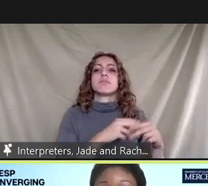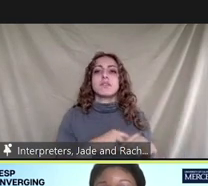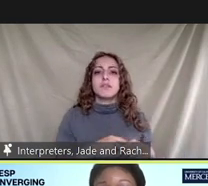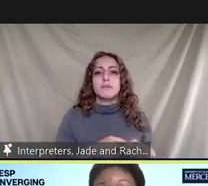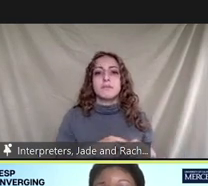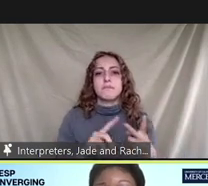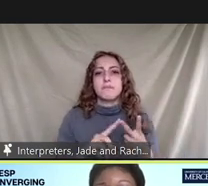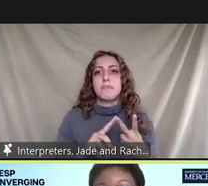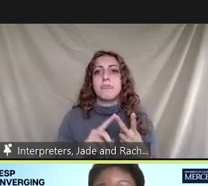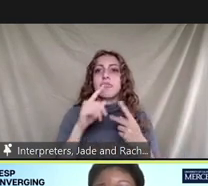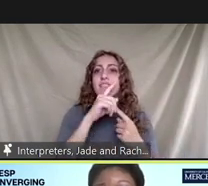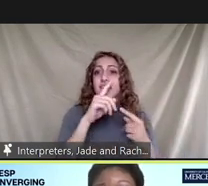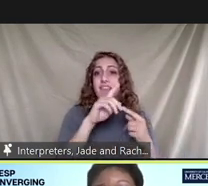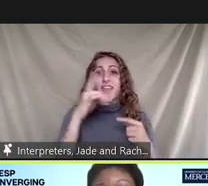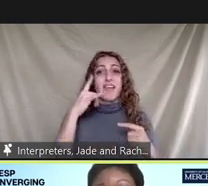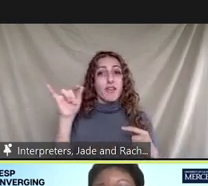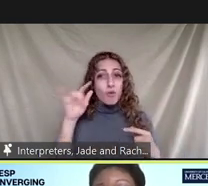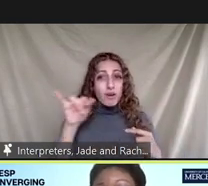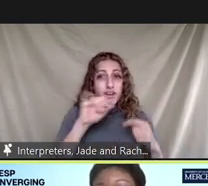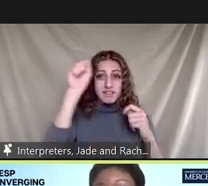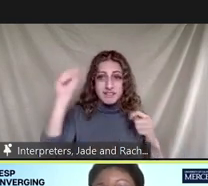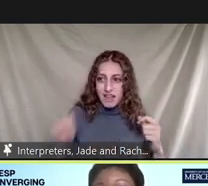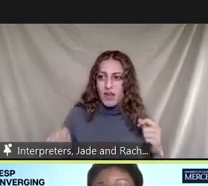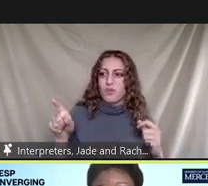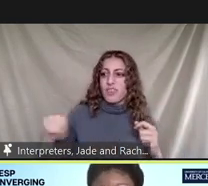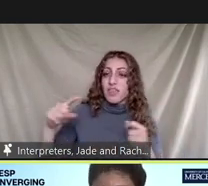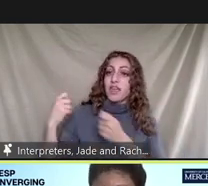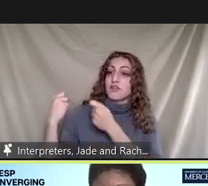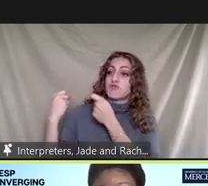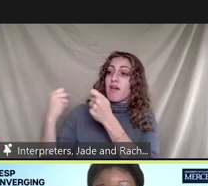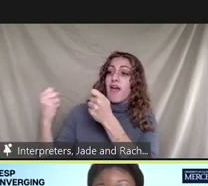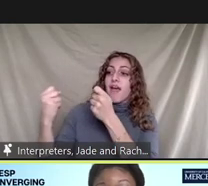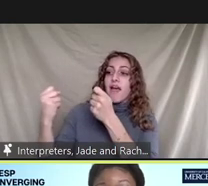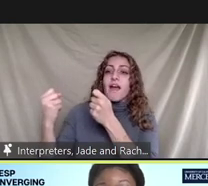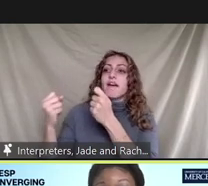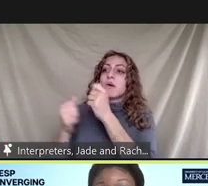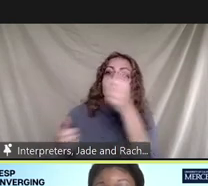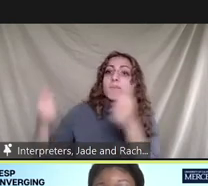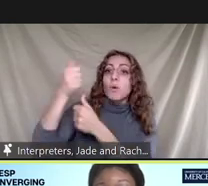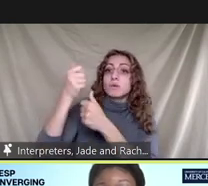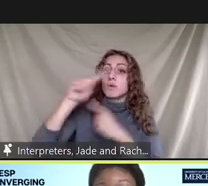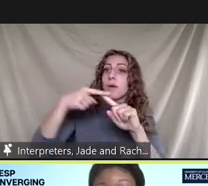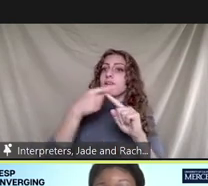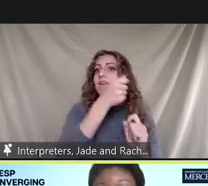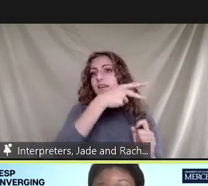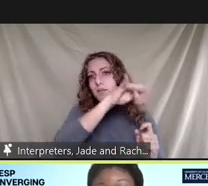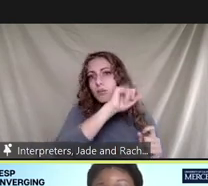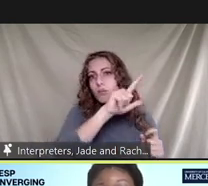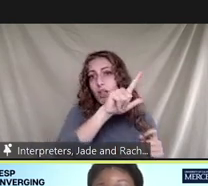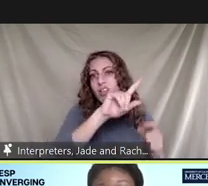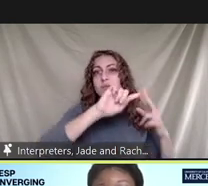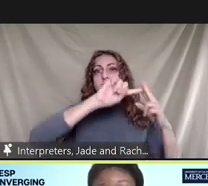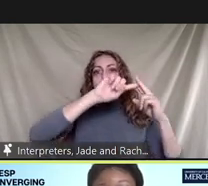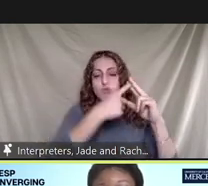peak reductions in vehicle miles travel occurred in mid april and gradually began to